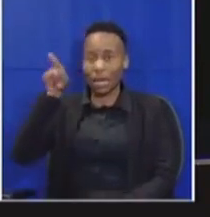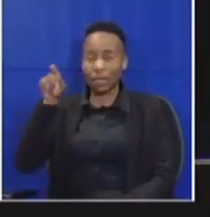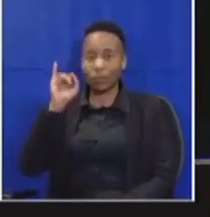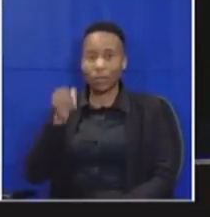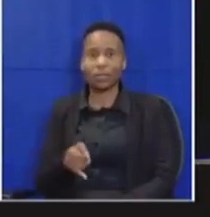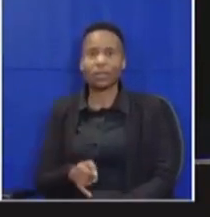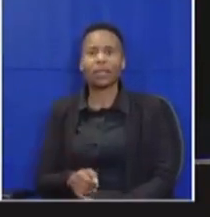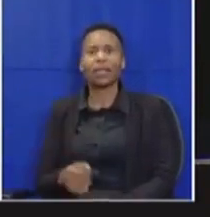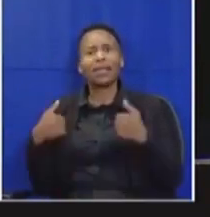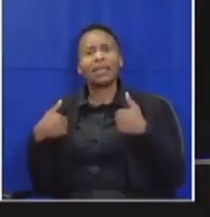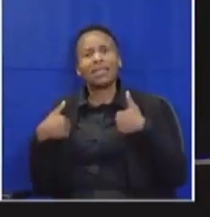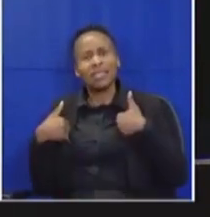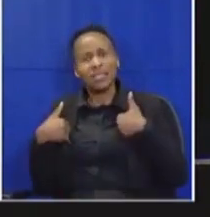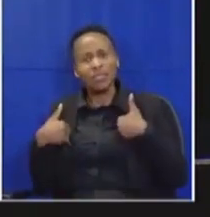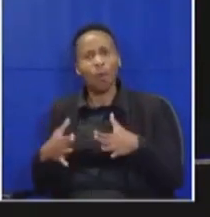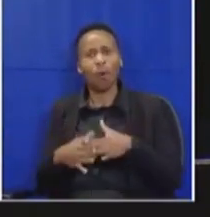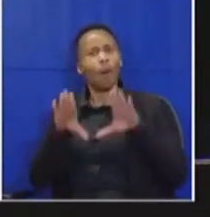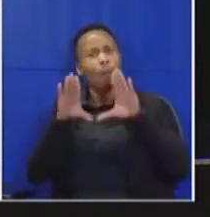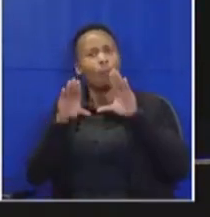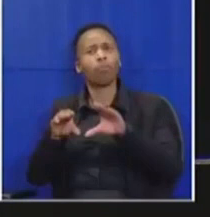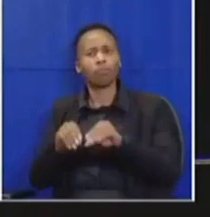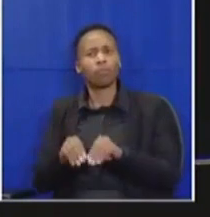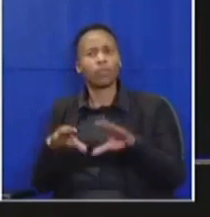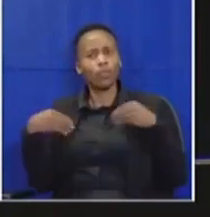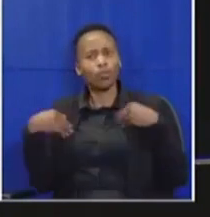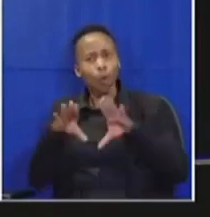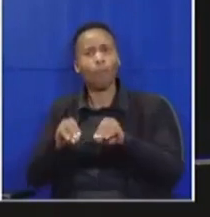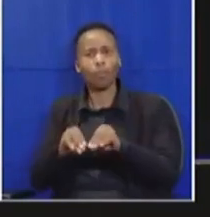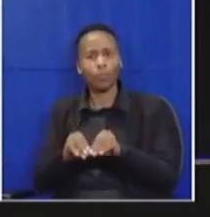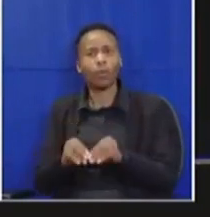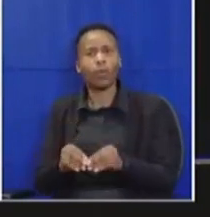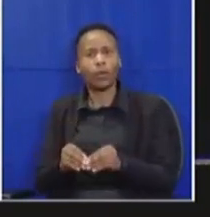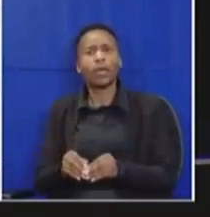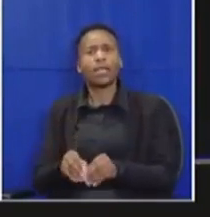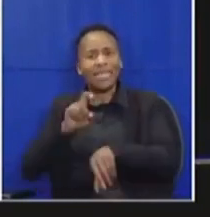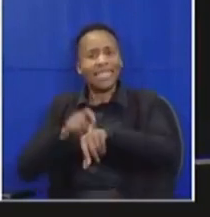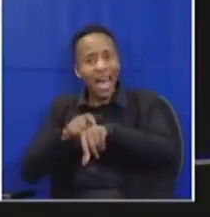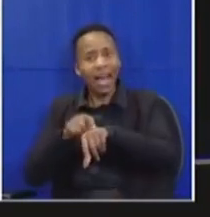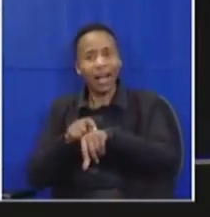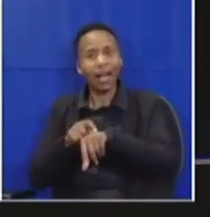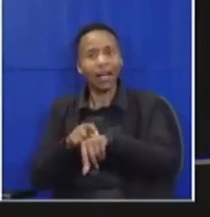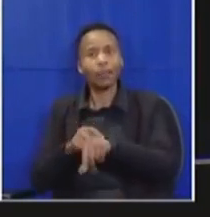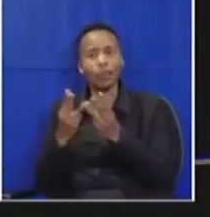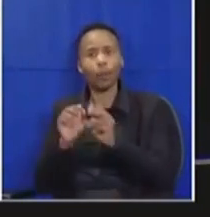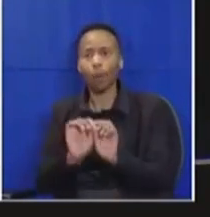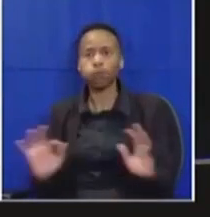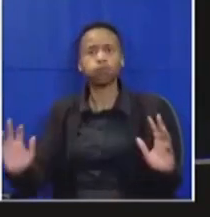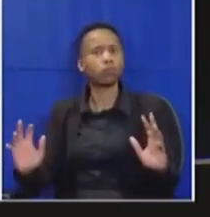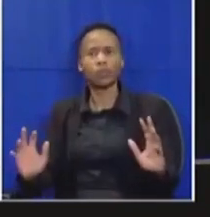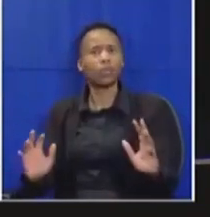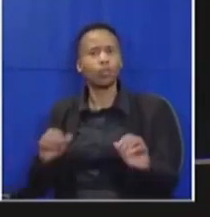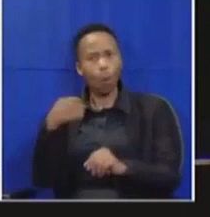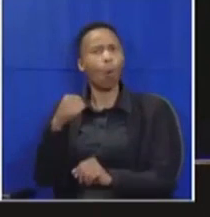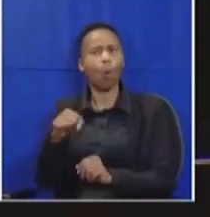appointing yourself time keepers honorable members there are official time keepers here who are keeping the record your watch